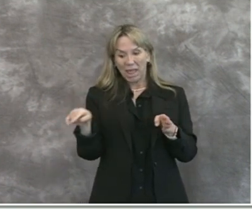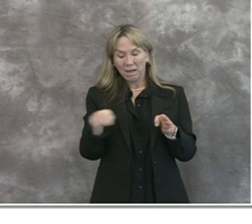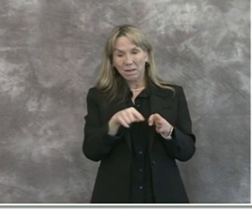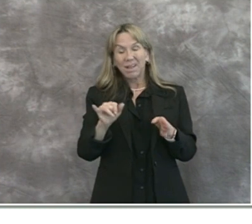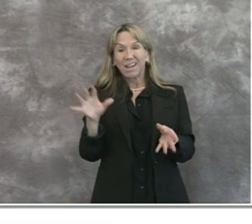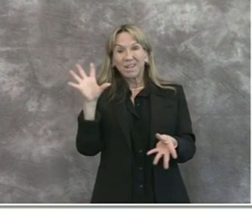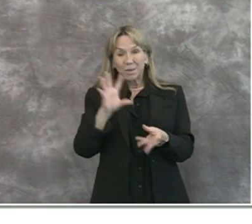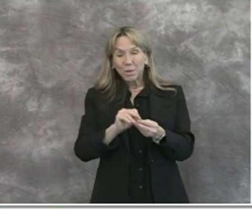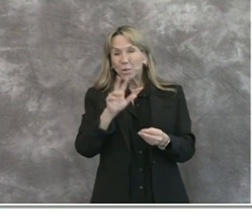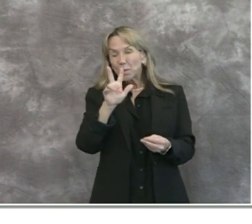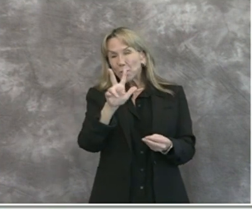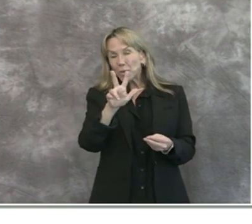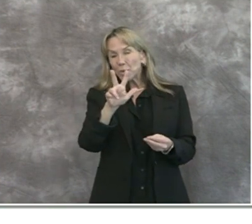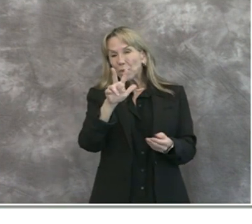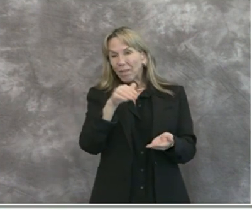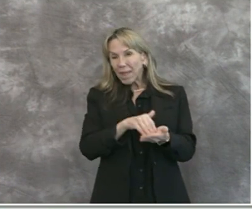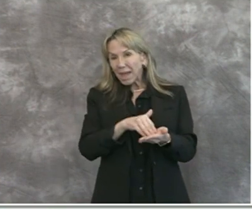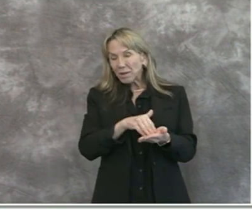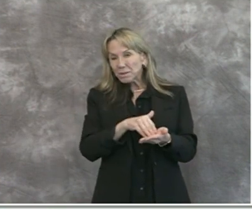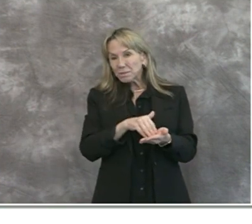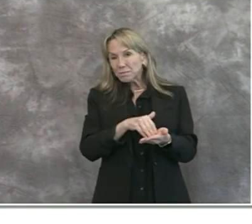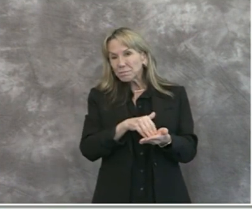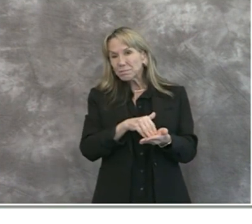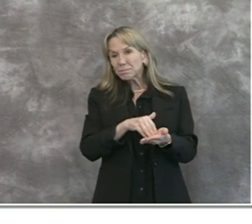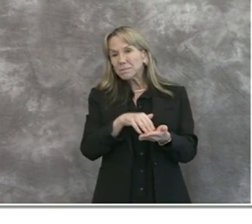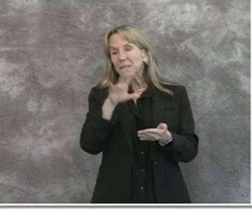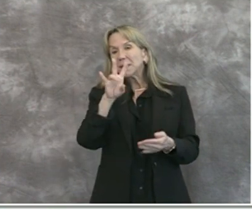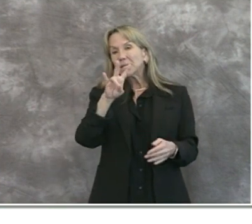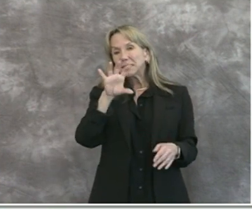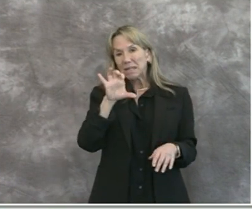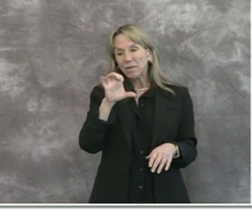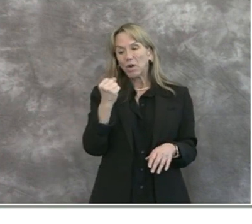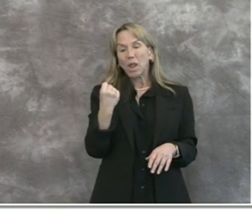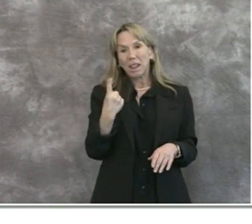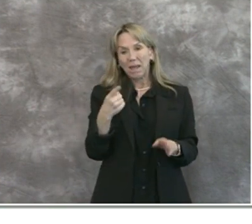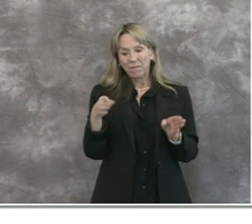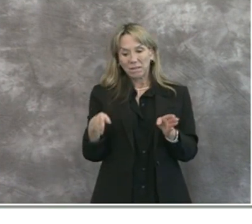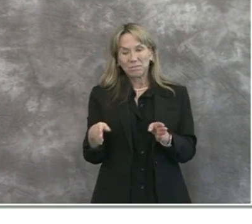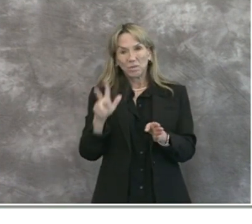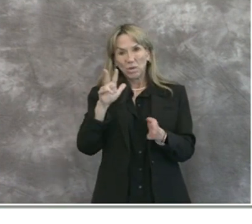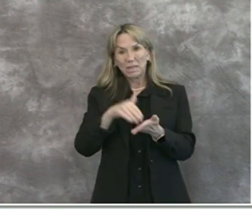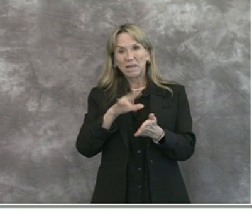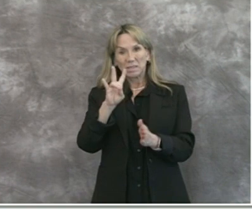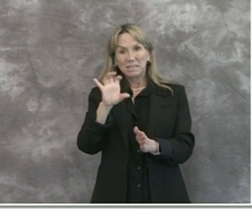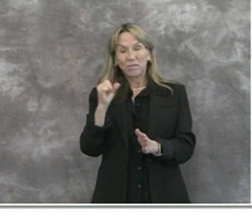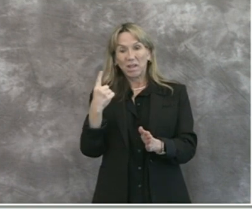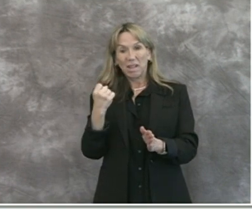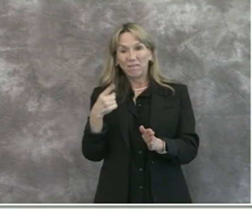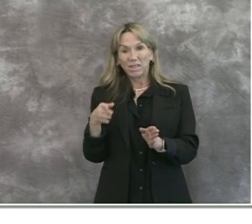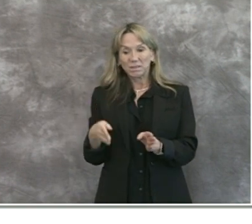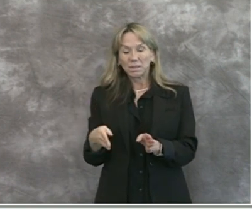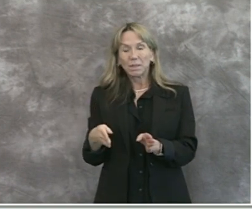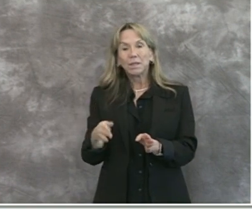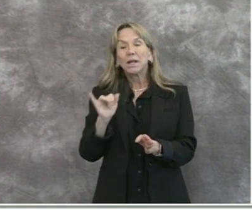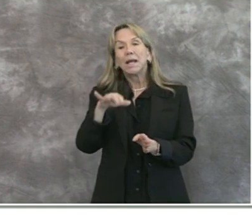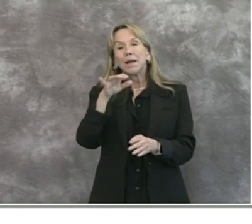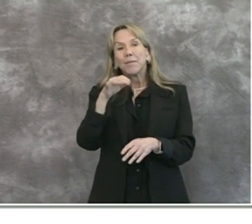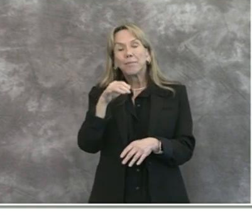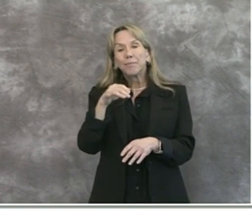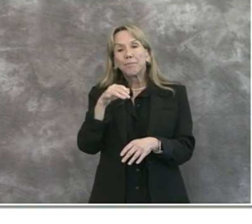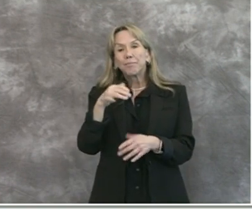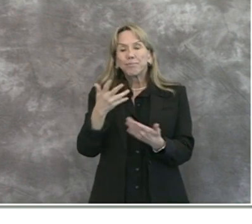that is a total of 3,000, rather, in 711 cases. age,